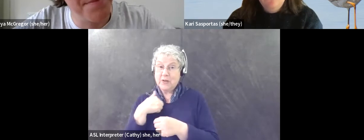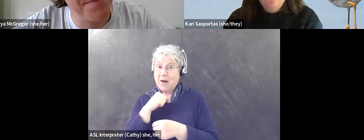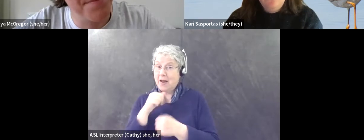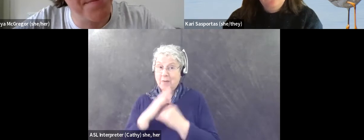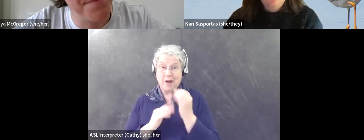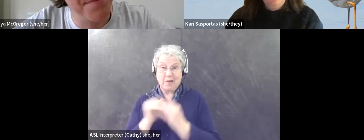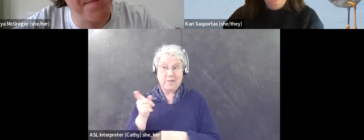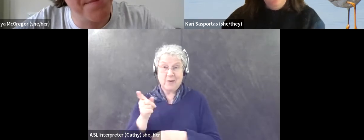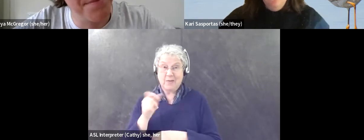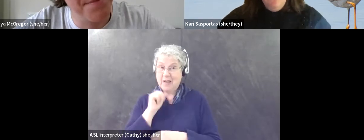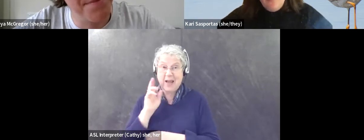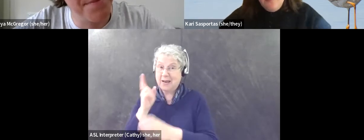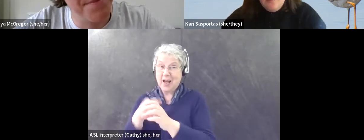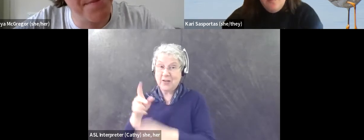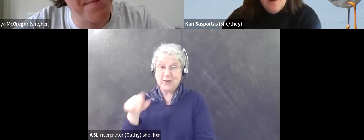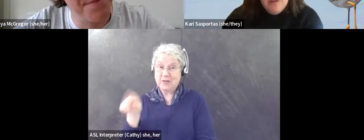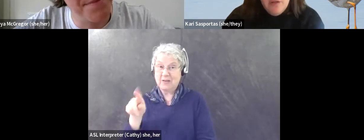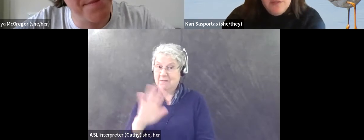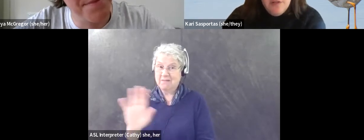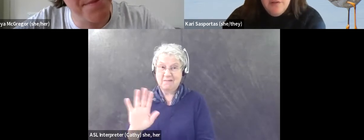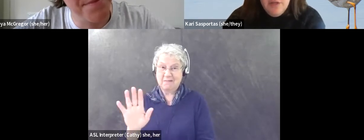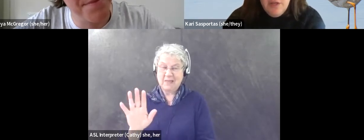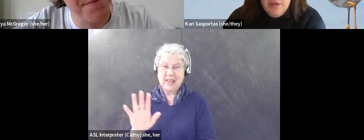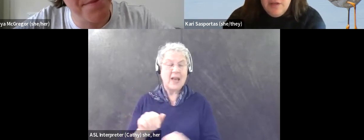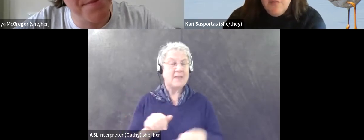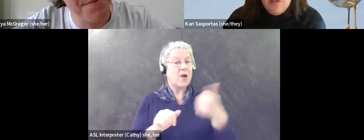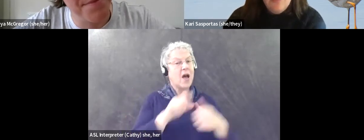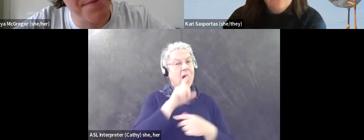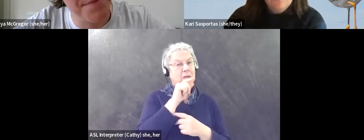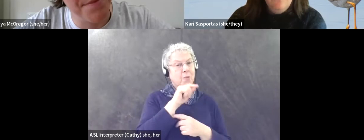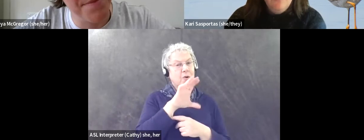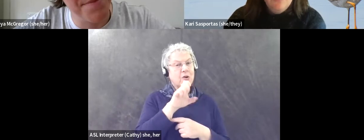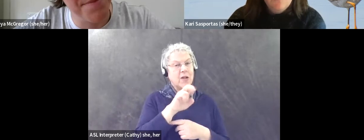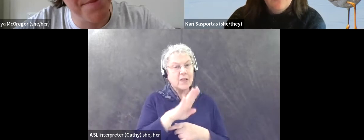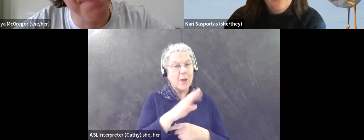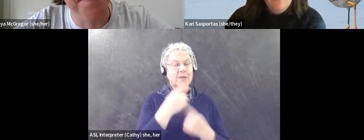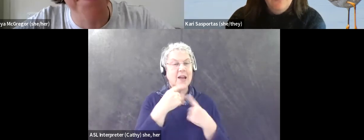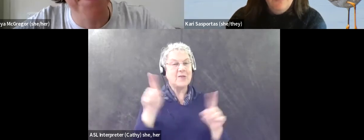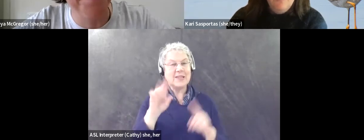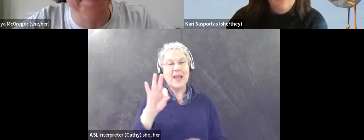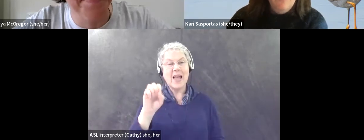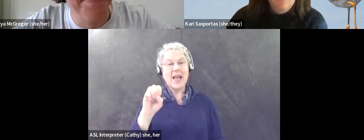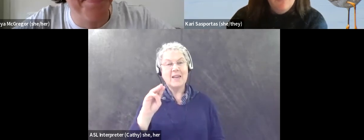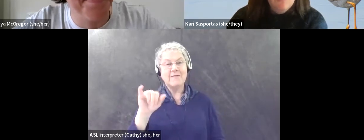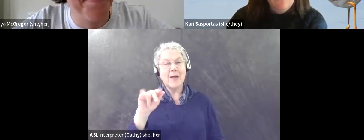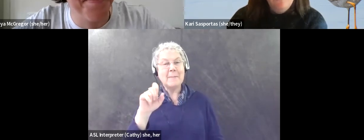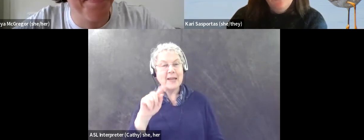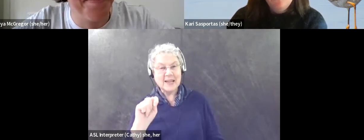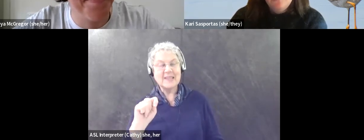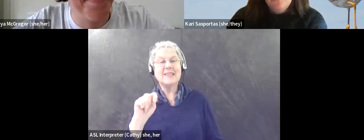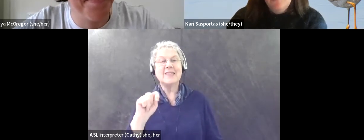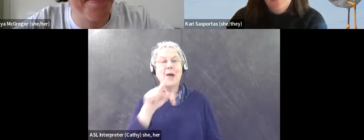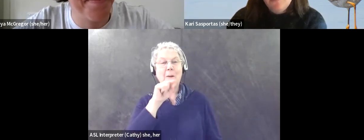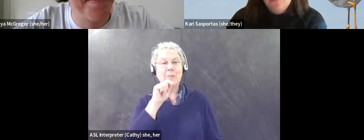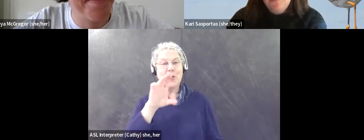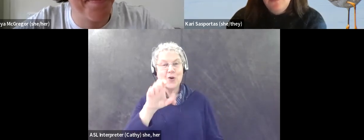and have not joined. Um, there are other birding clubs and I'll give a shout out to the feminist bird club. I'm a member of the feminist